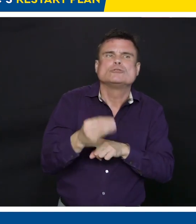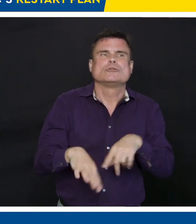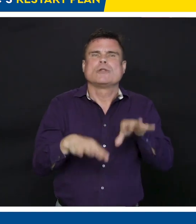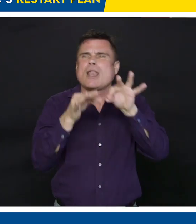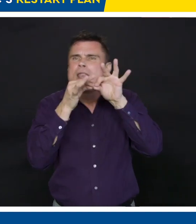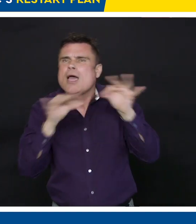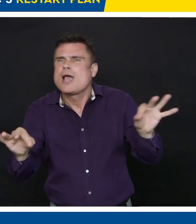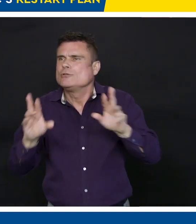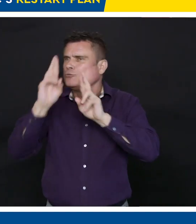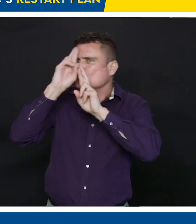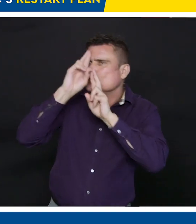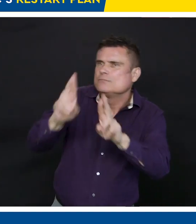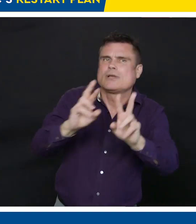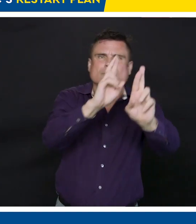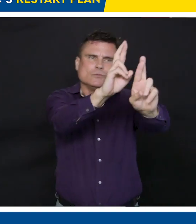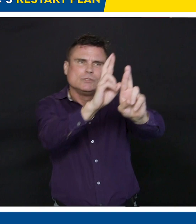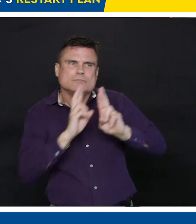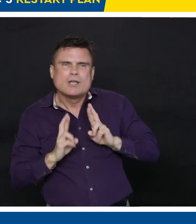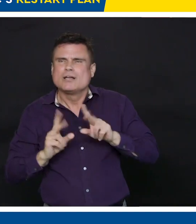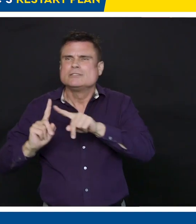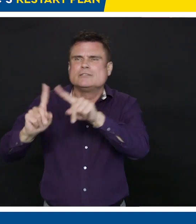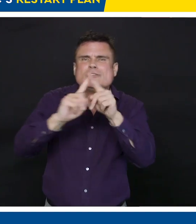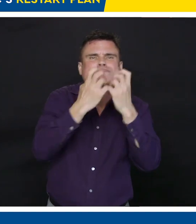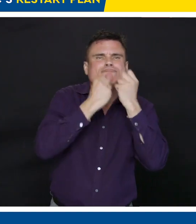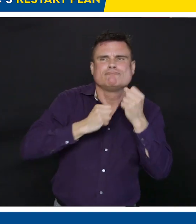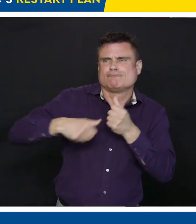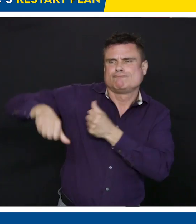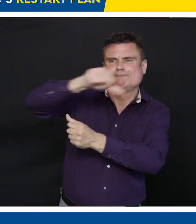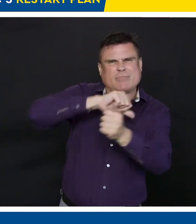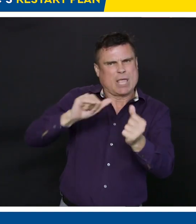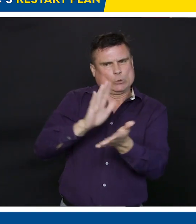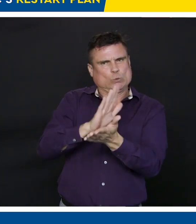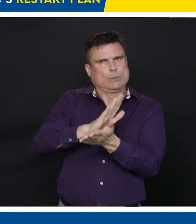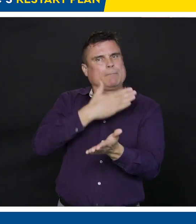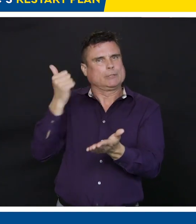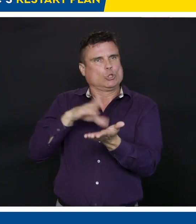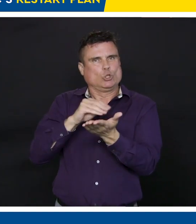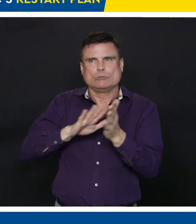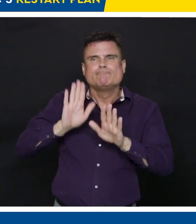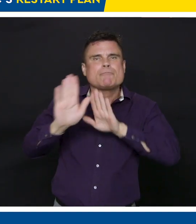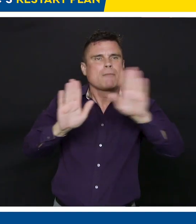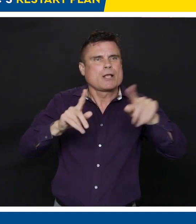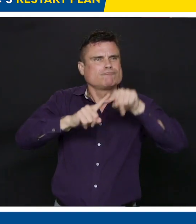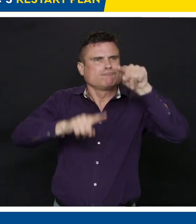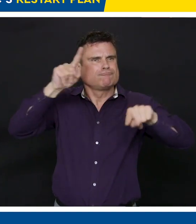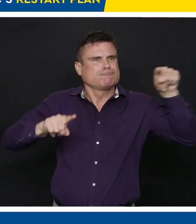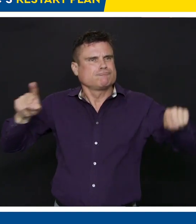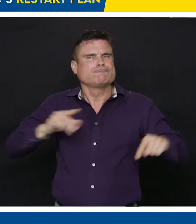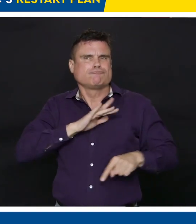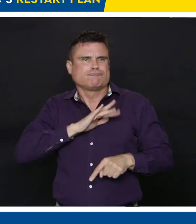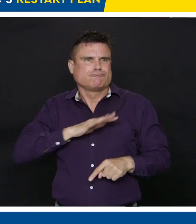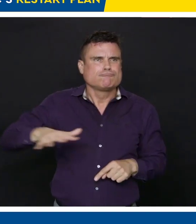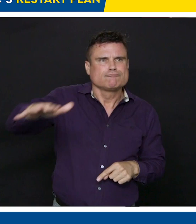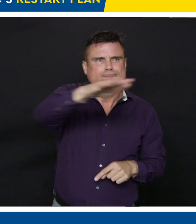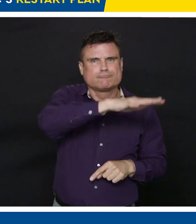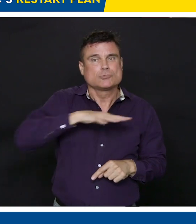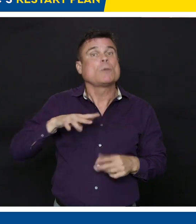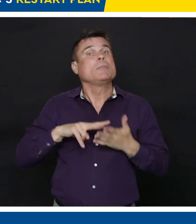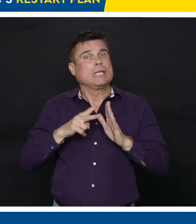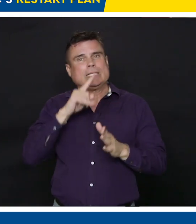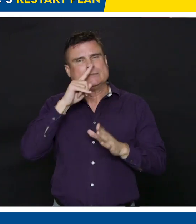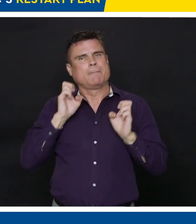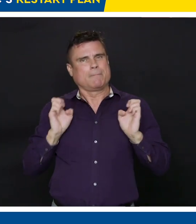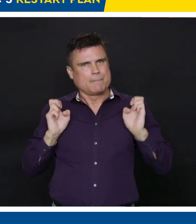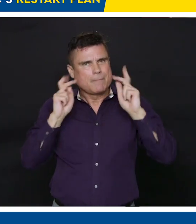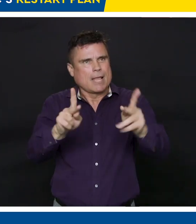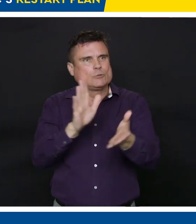back into classrooms in a safe manner as soon as possible, but likely that we're not, in fact, I know we won't see full